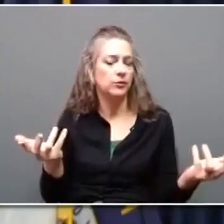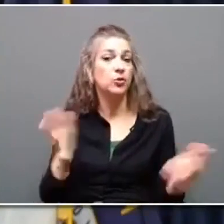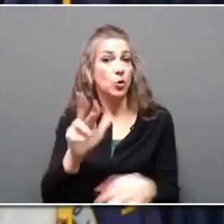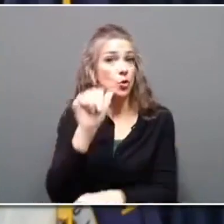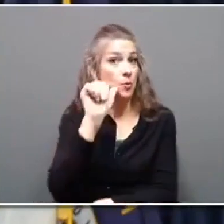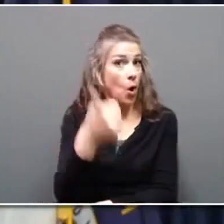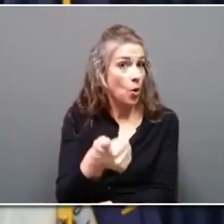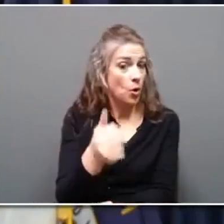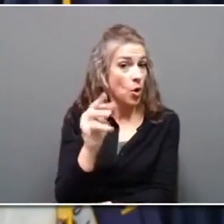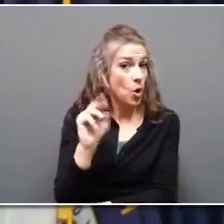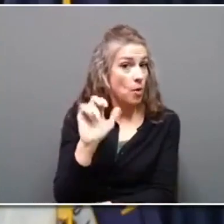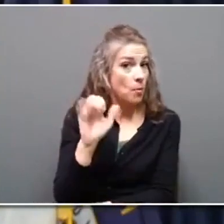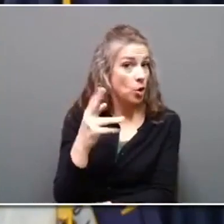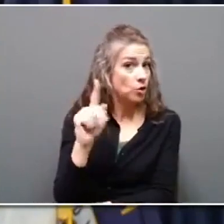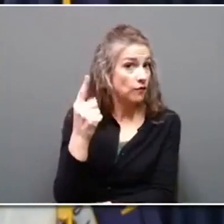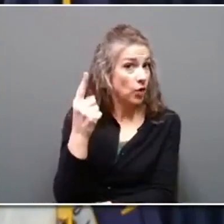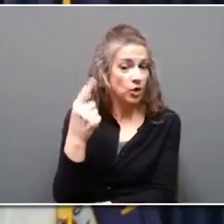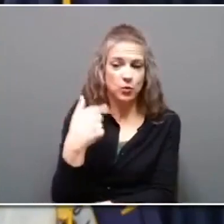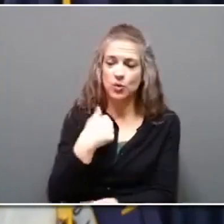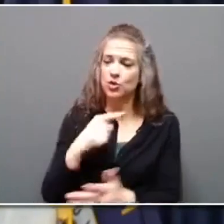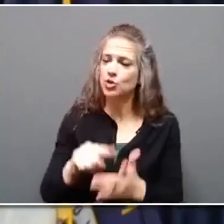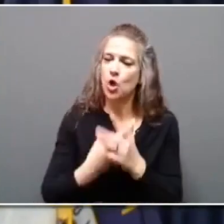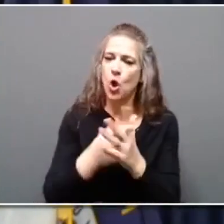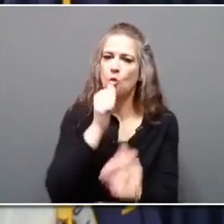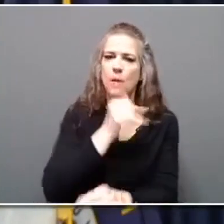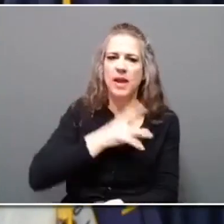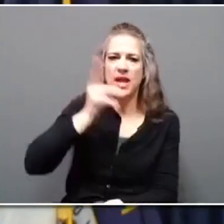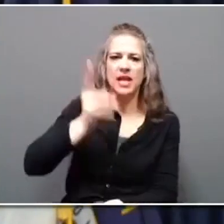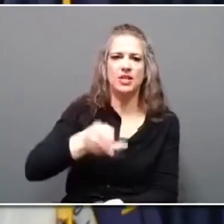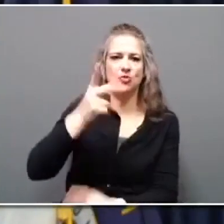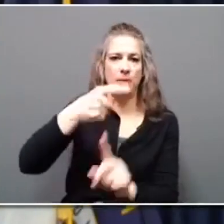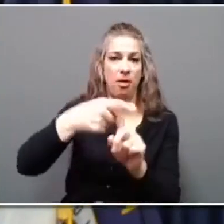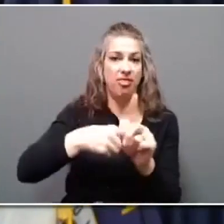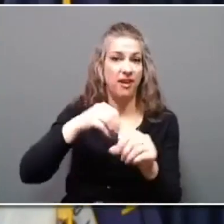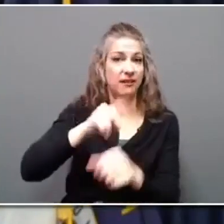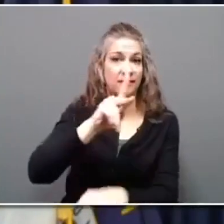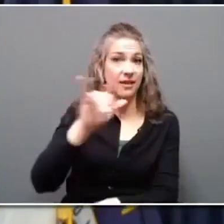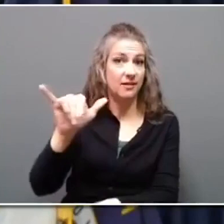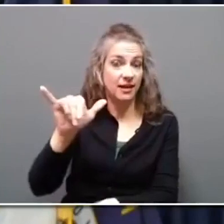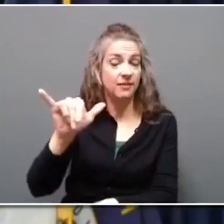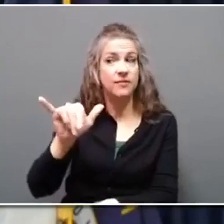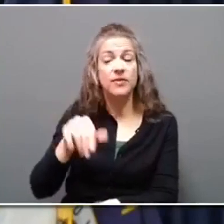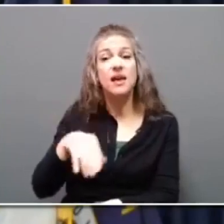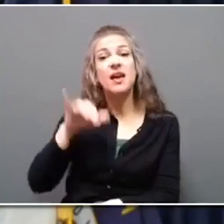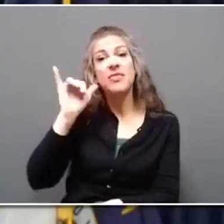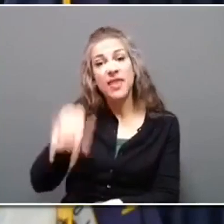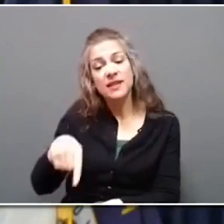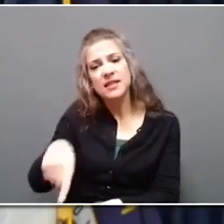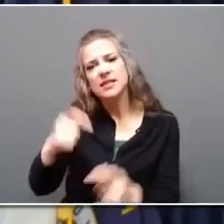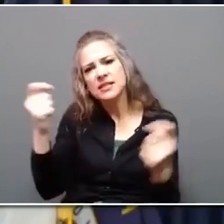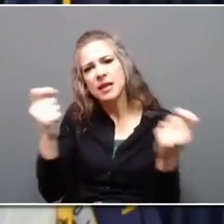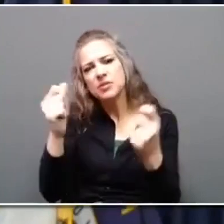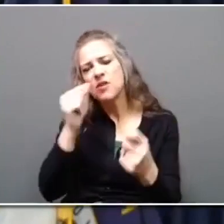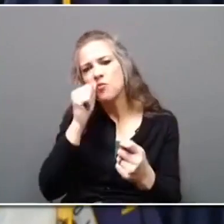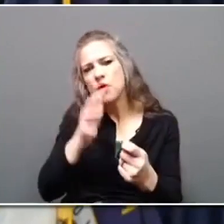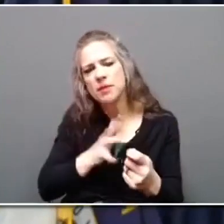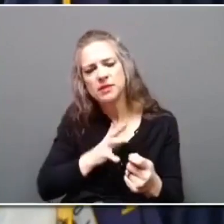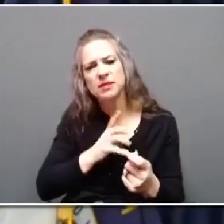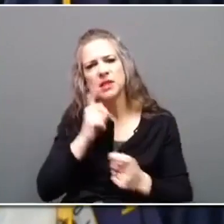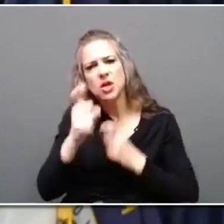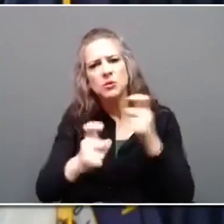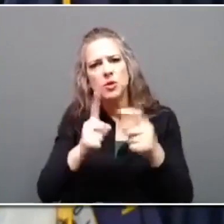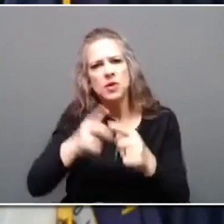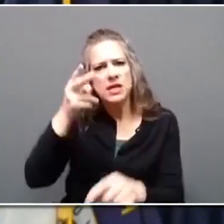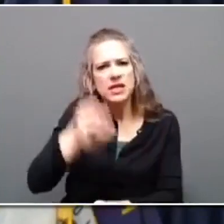are going to kick off Women's History Month in Kentucky. Women's History Month is a celebration of women's contributions to history, culture,